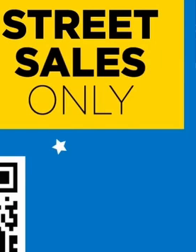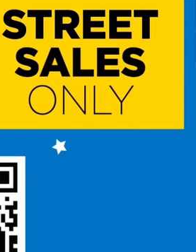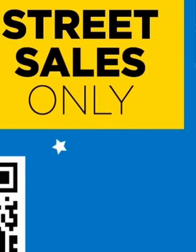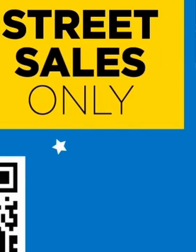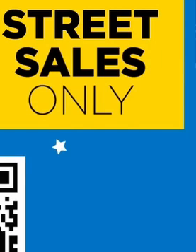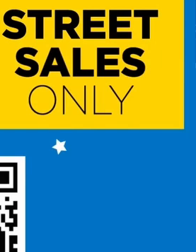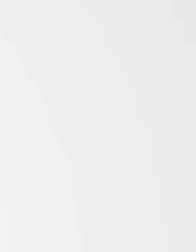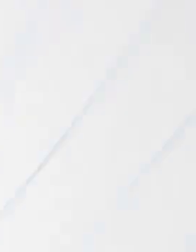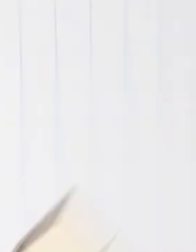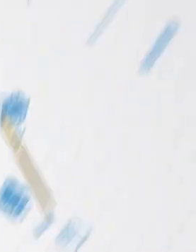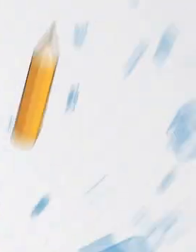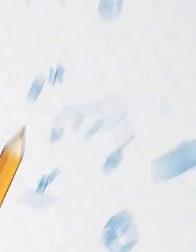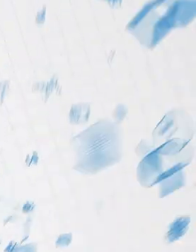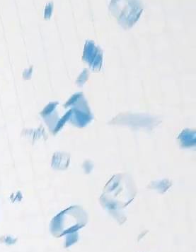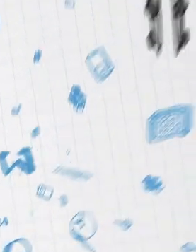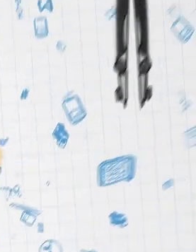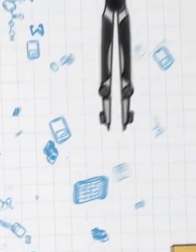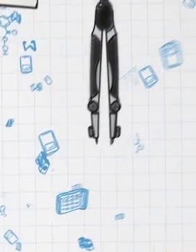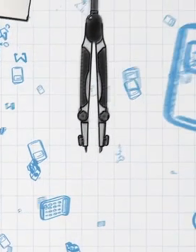Zoe and Zoshi.